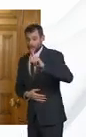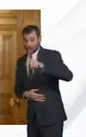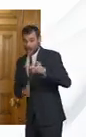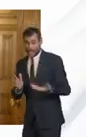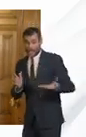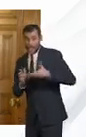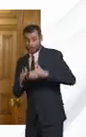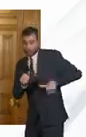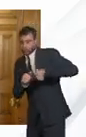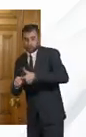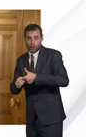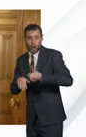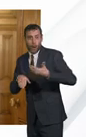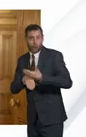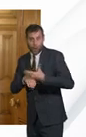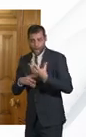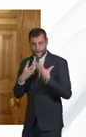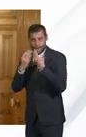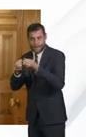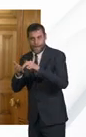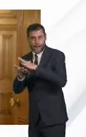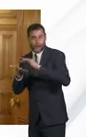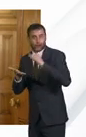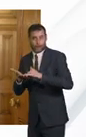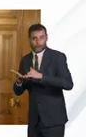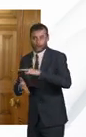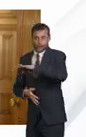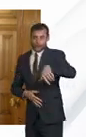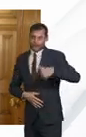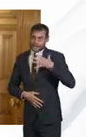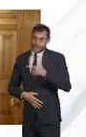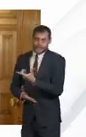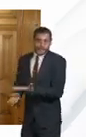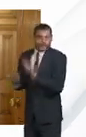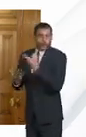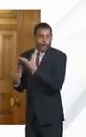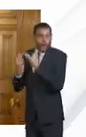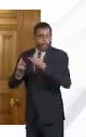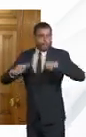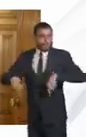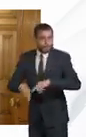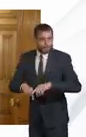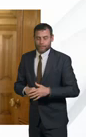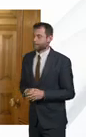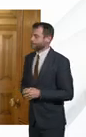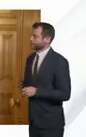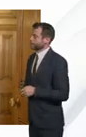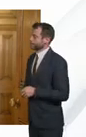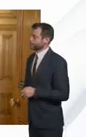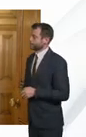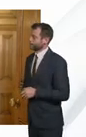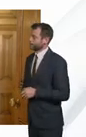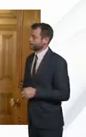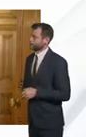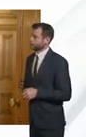coming to the NHS when the country needs the NHS most finally I can